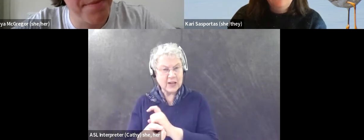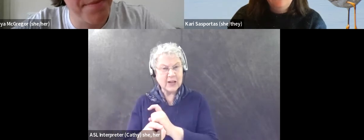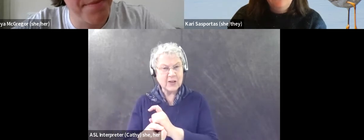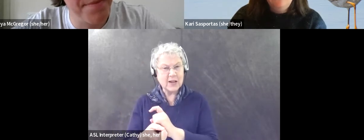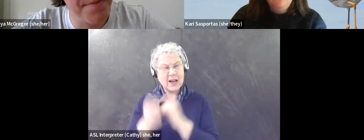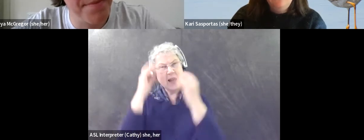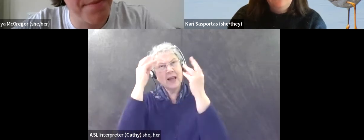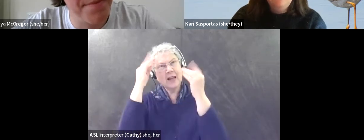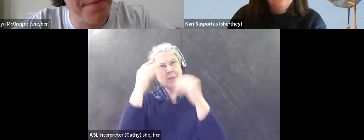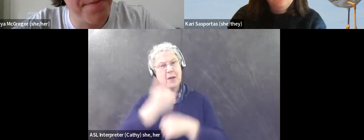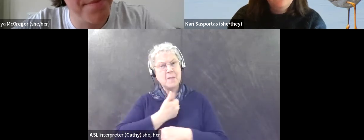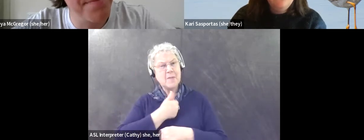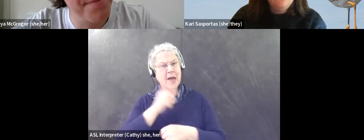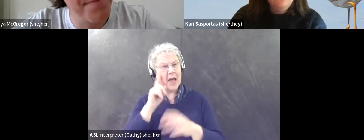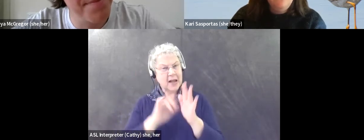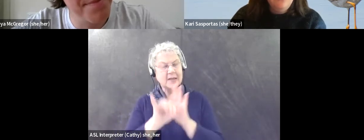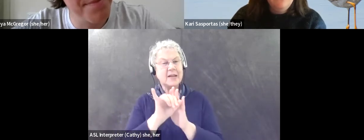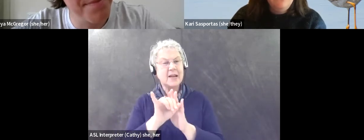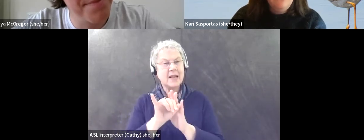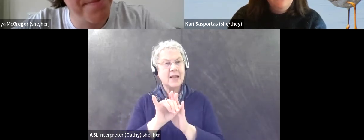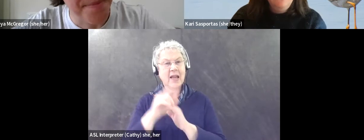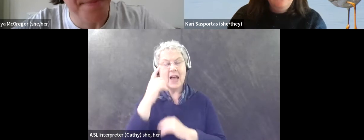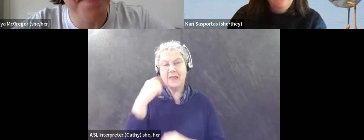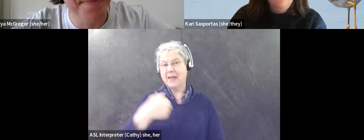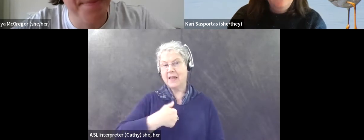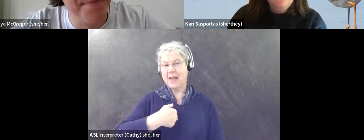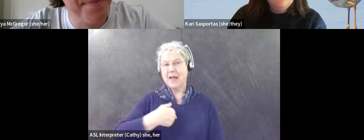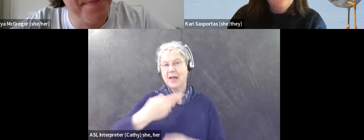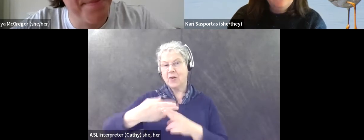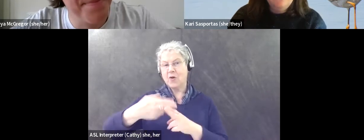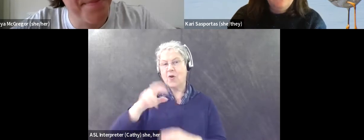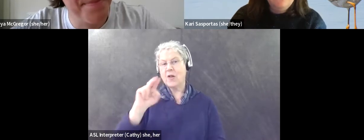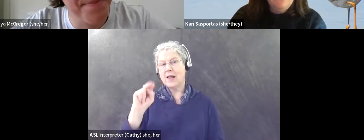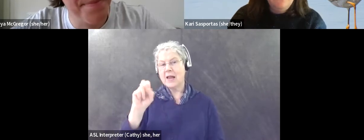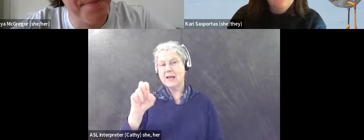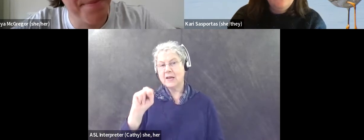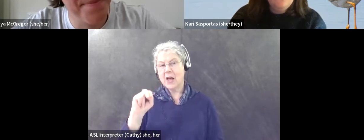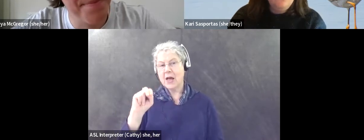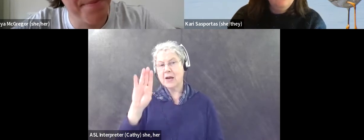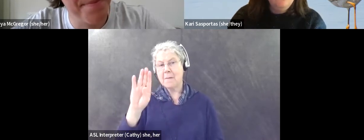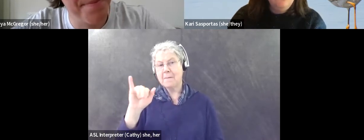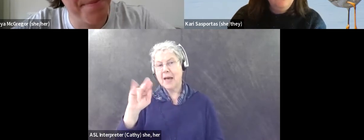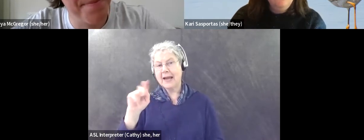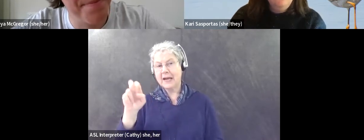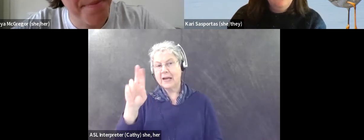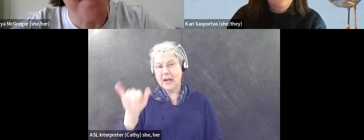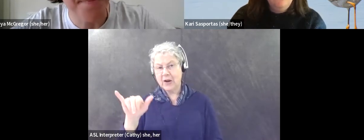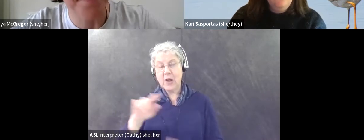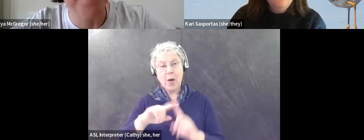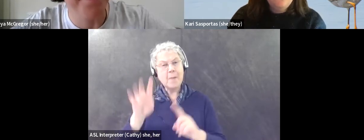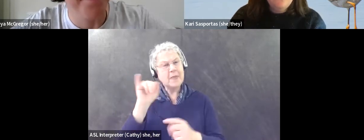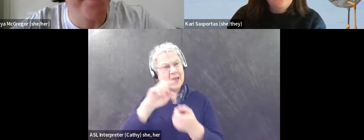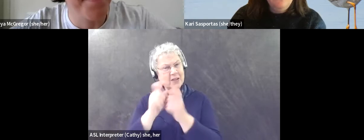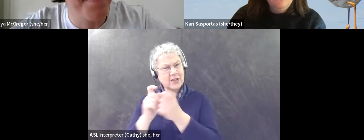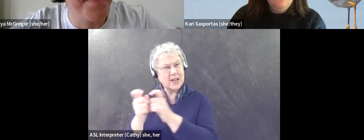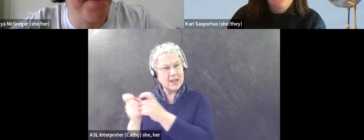my own identity and I would consider myself non-binary. Um, but that's, that's something that I think is pretty fluid. Um,